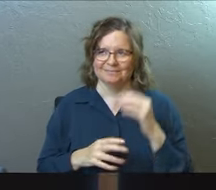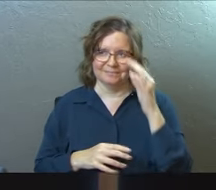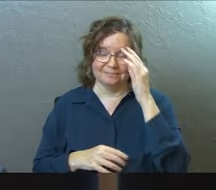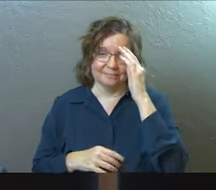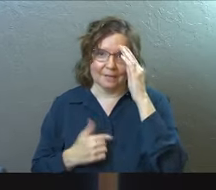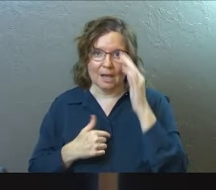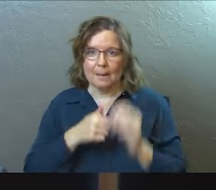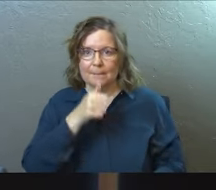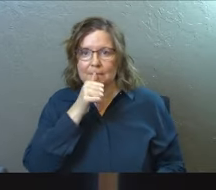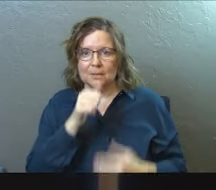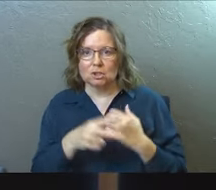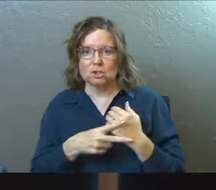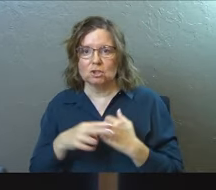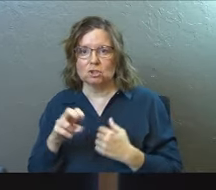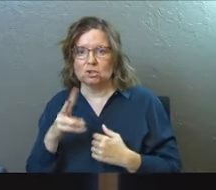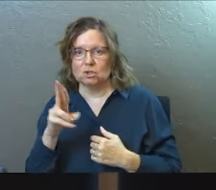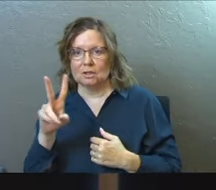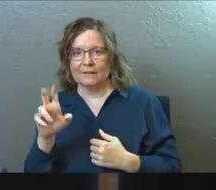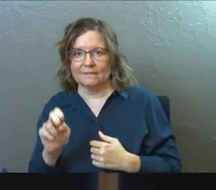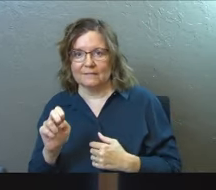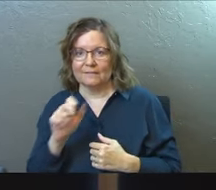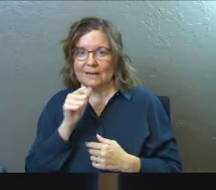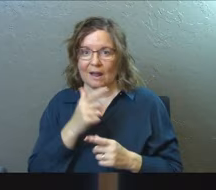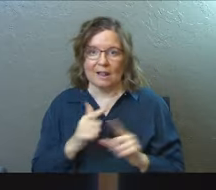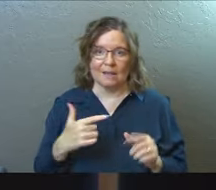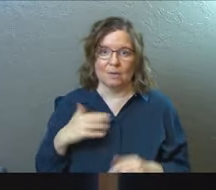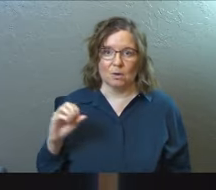I'm a conservative and not a liberal in Oklahoma.